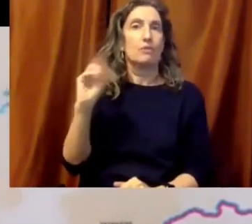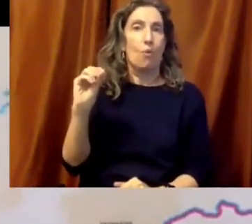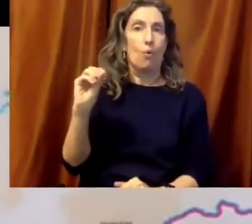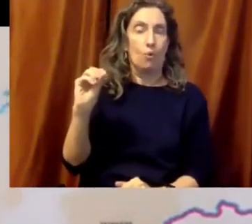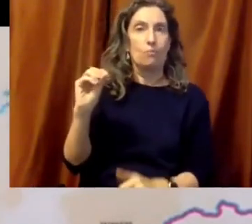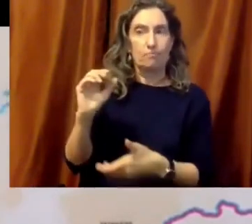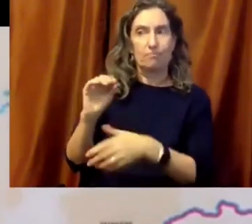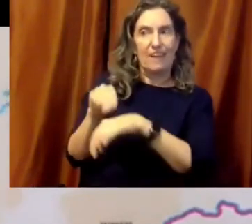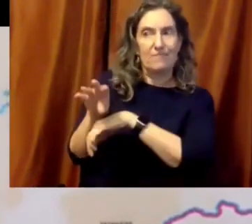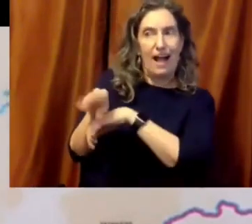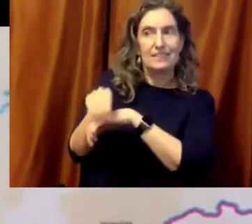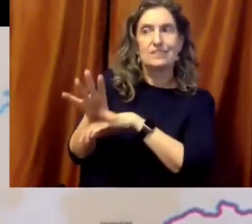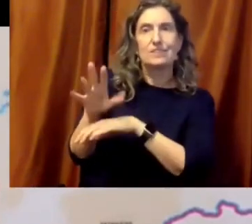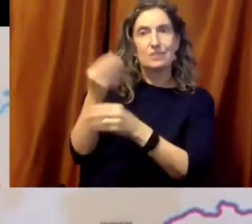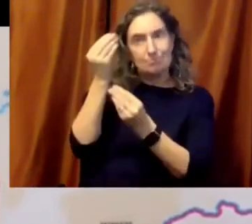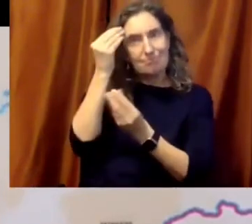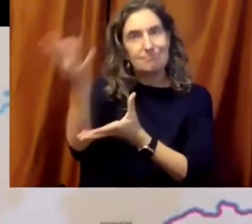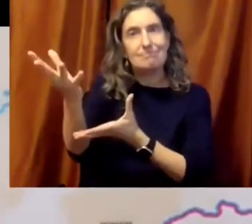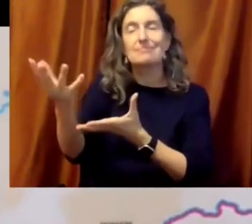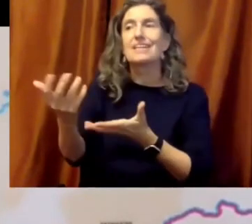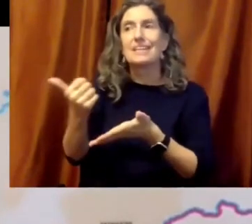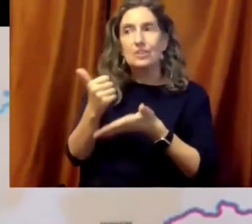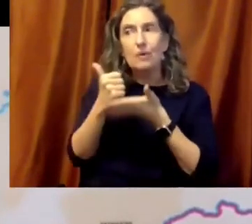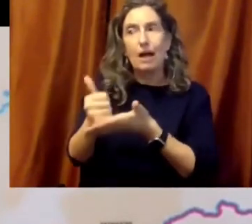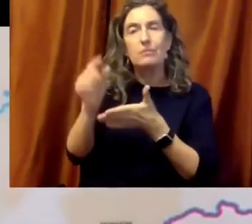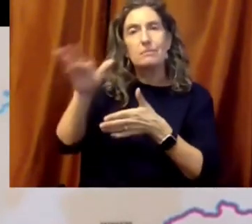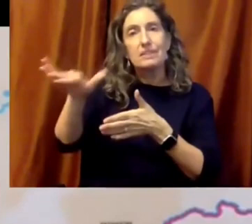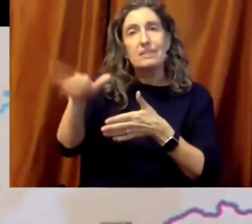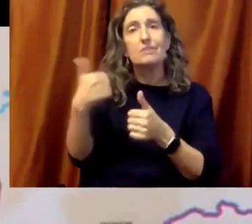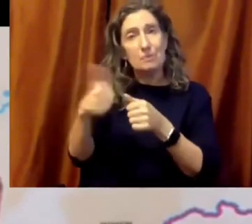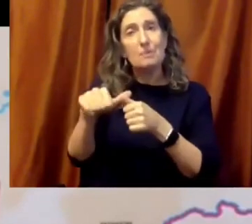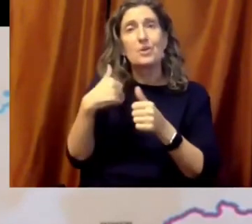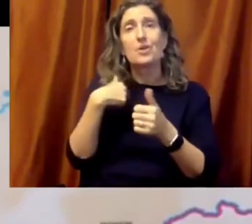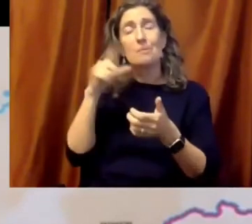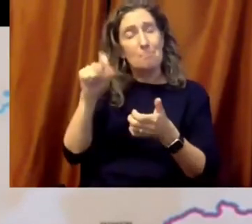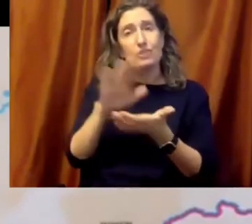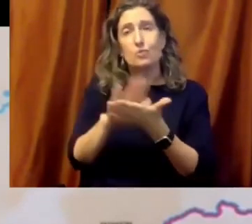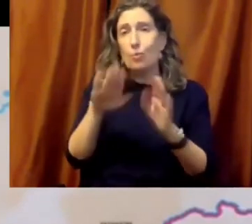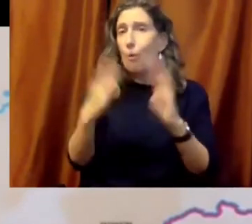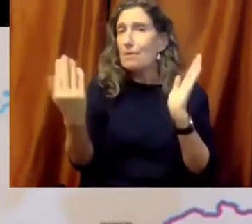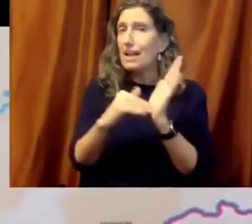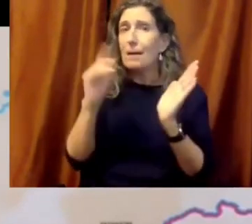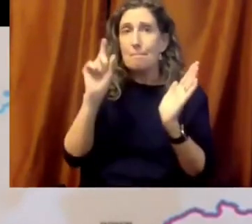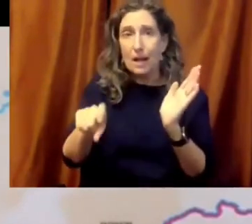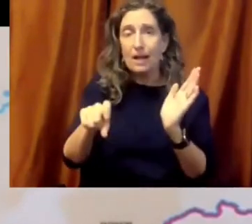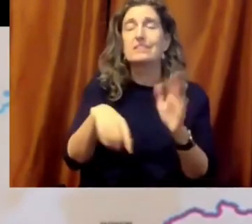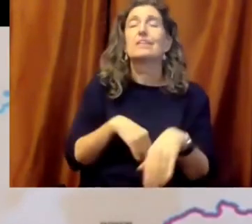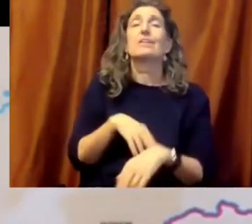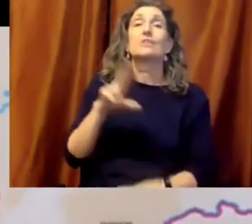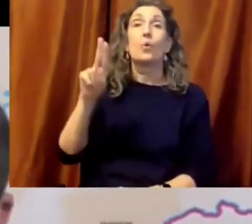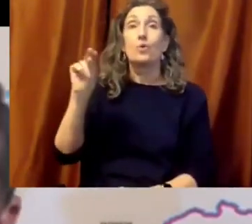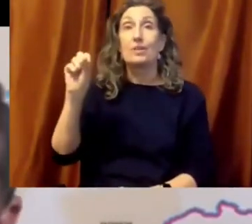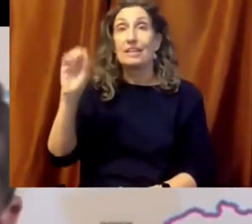global agenda. UNESCO and EI have been urging globally that educators and education support